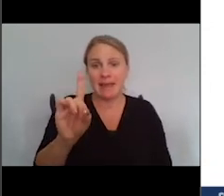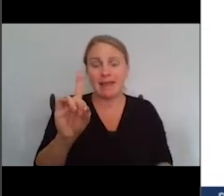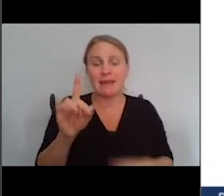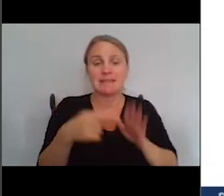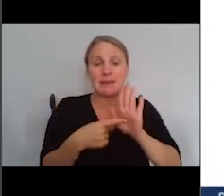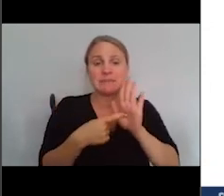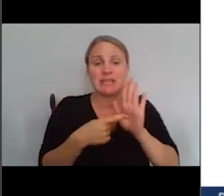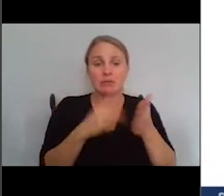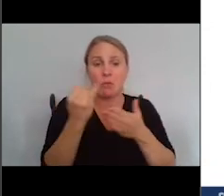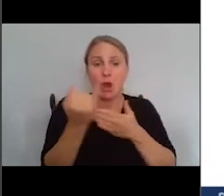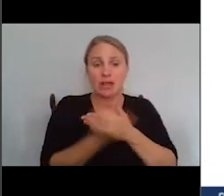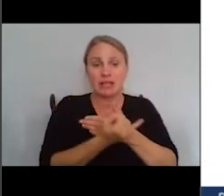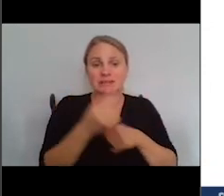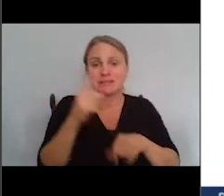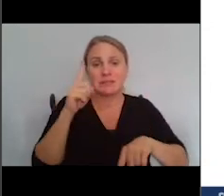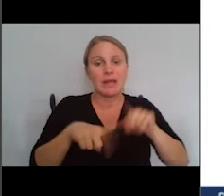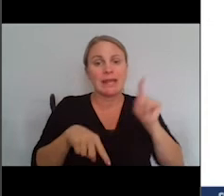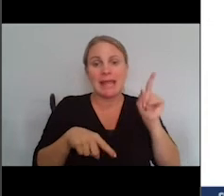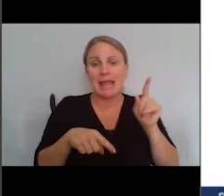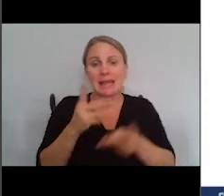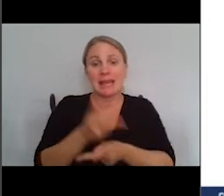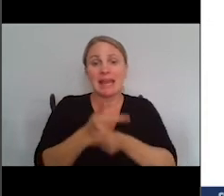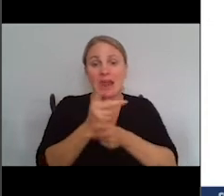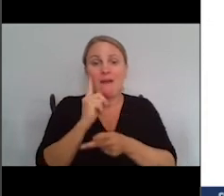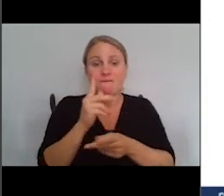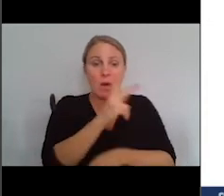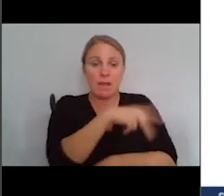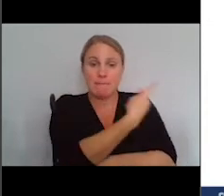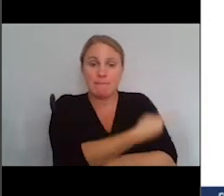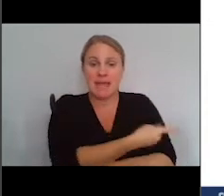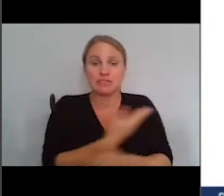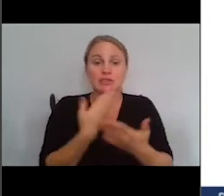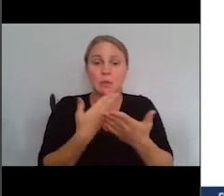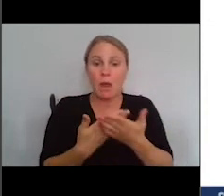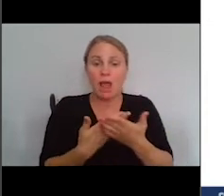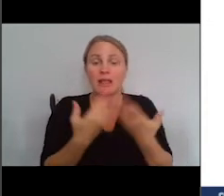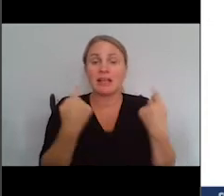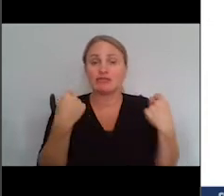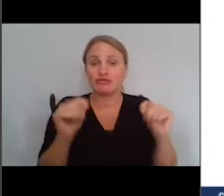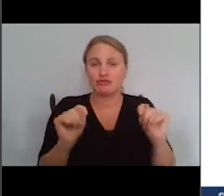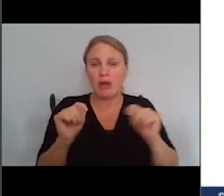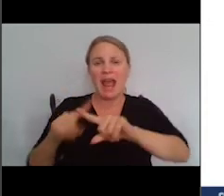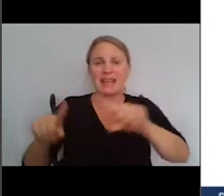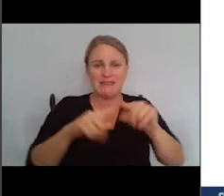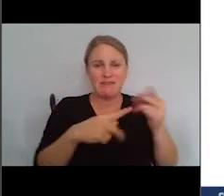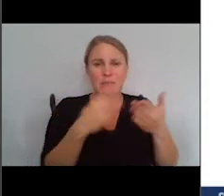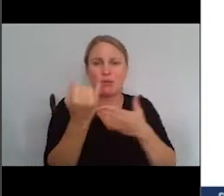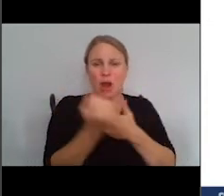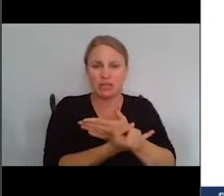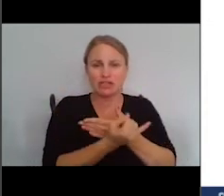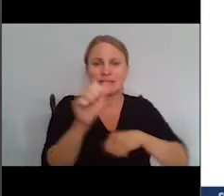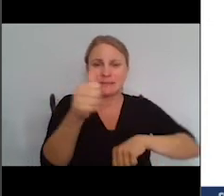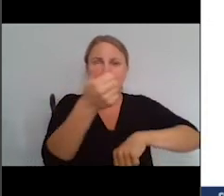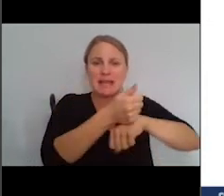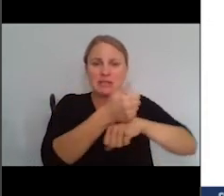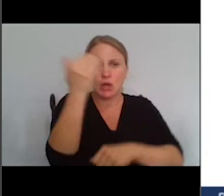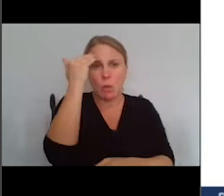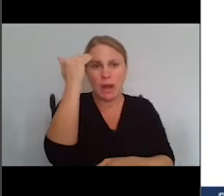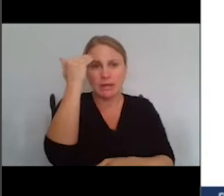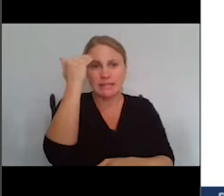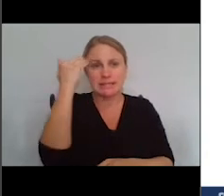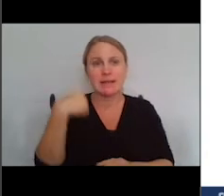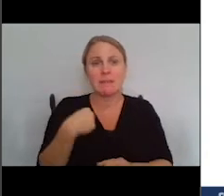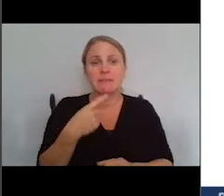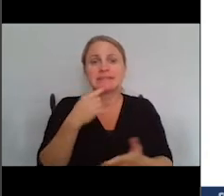we don't know how to care for patients well, let's try some projects based on current knowledge and awareness. Let me say that